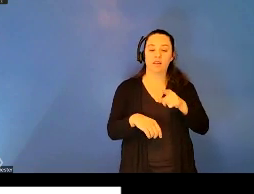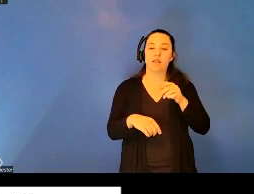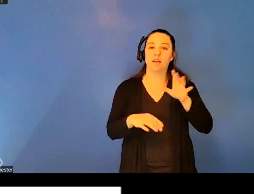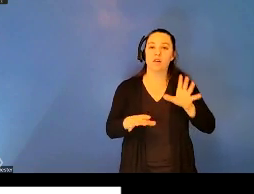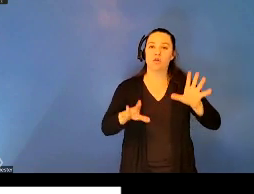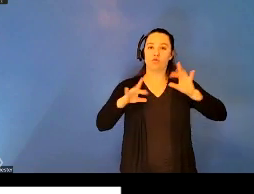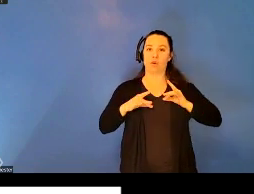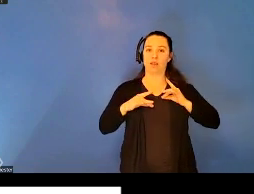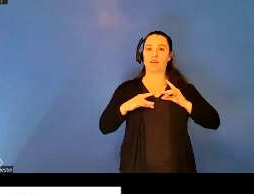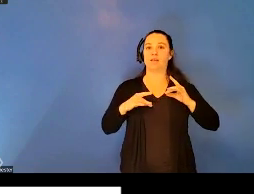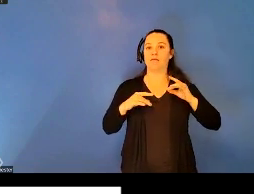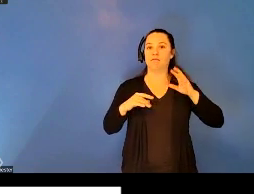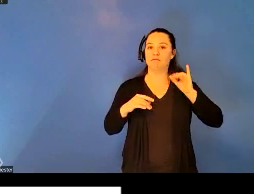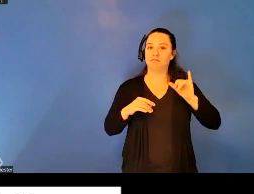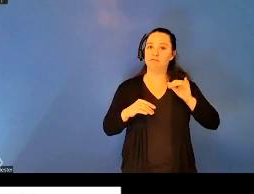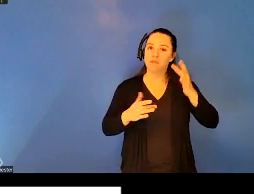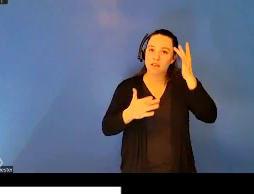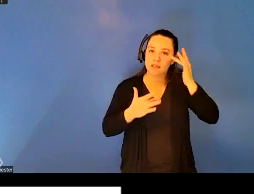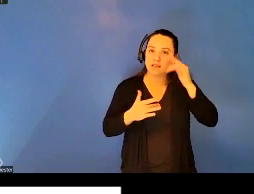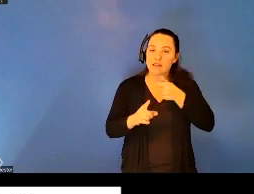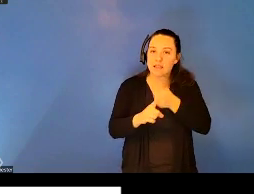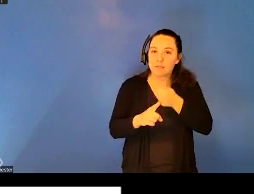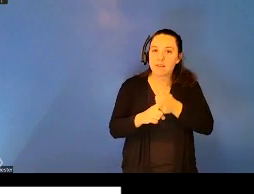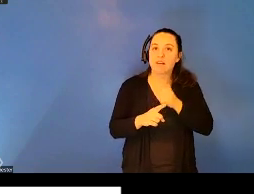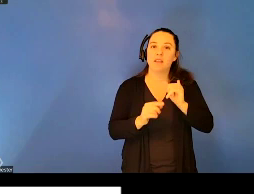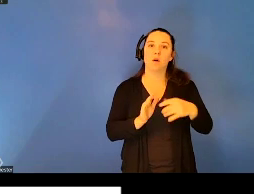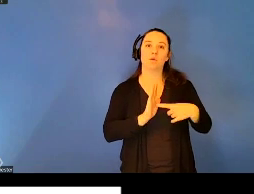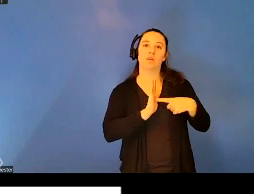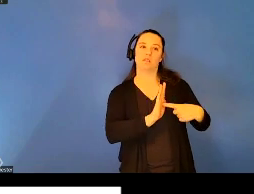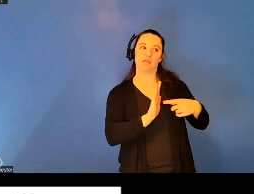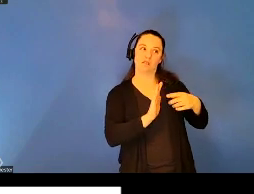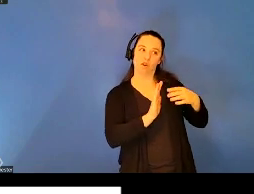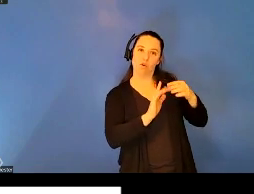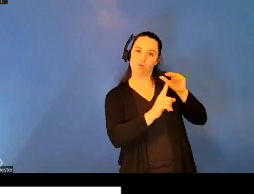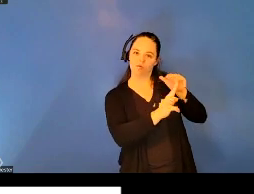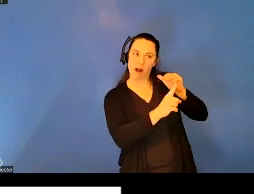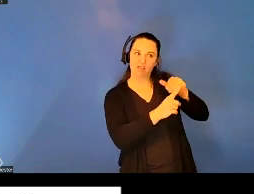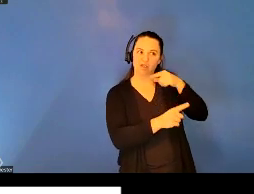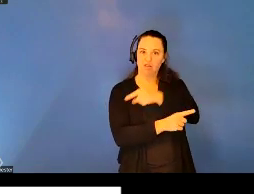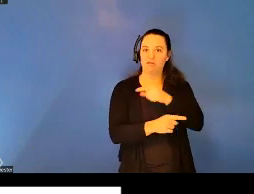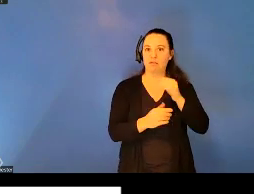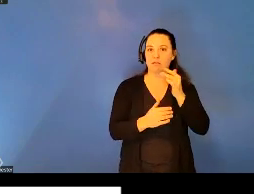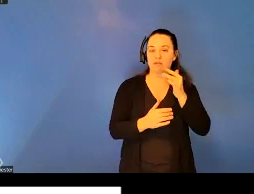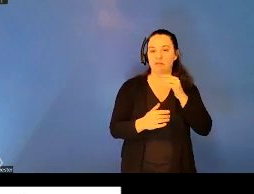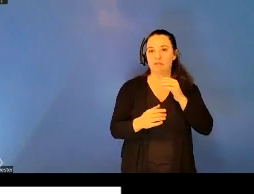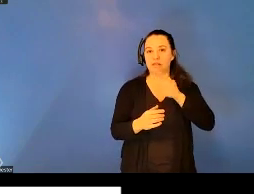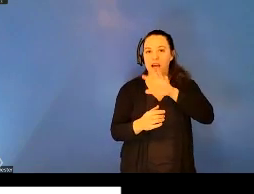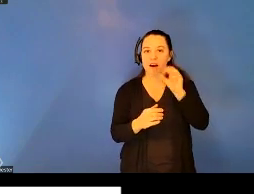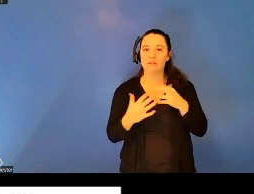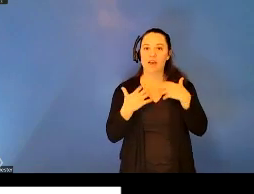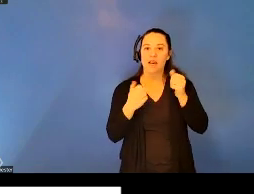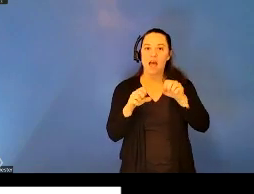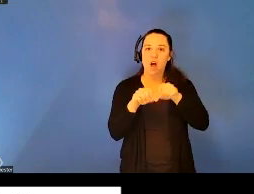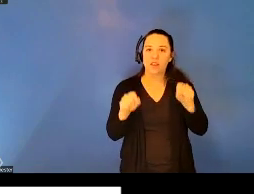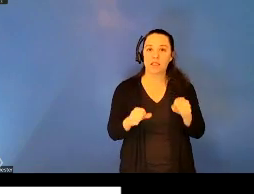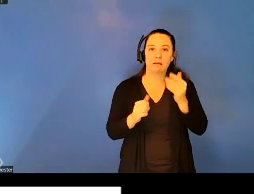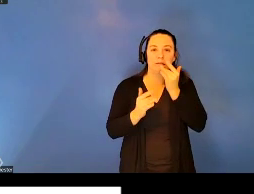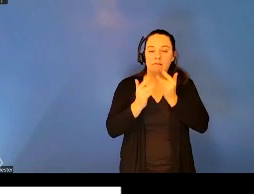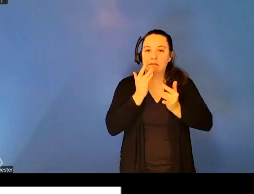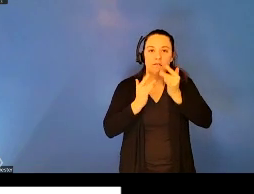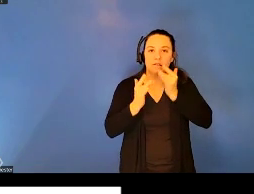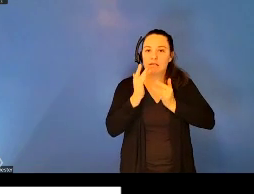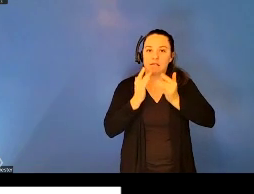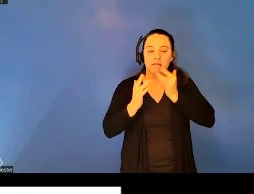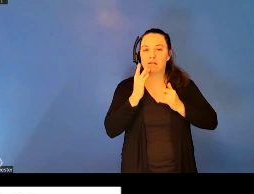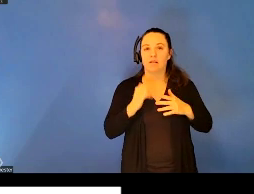a ghastly reminder of the limited capacities of African health systems to care for their populations. In places far away from the epicenter of the epidemic,